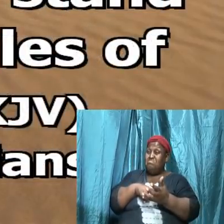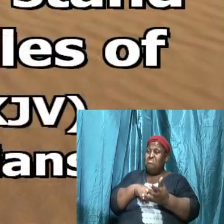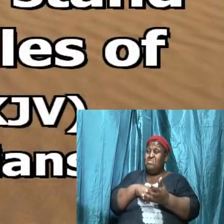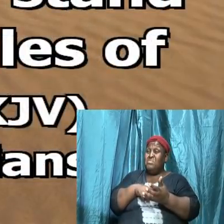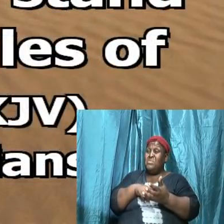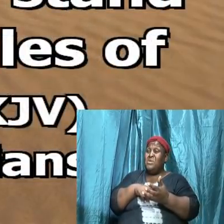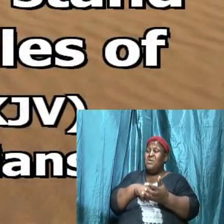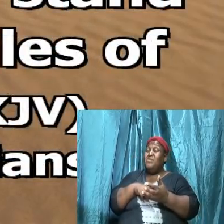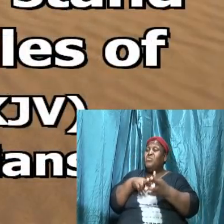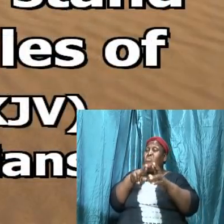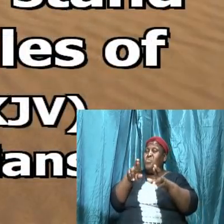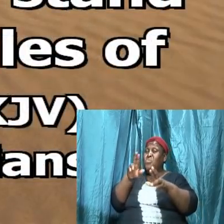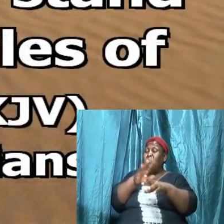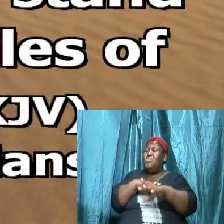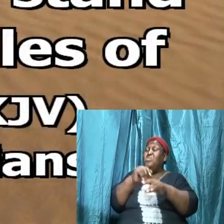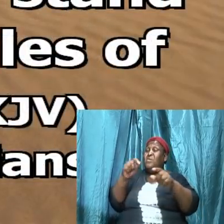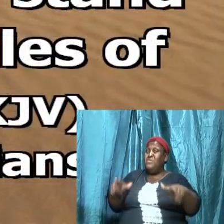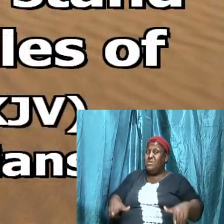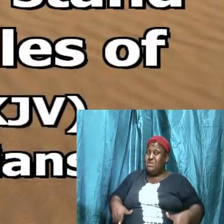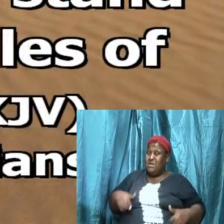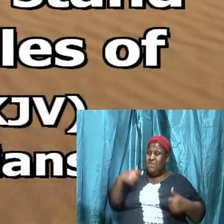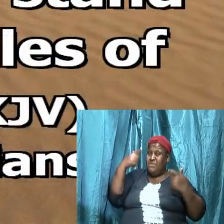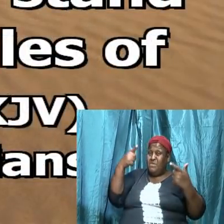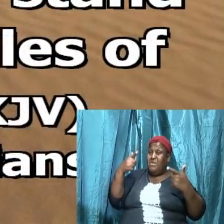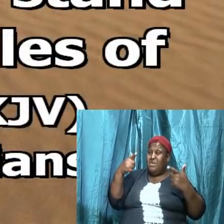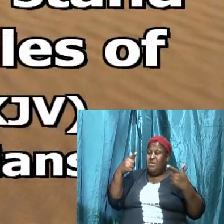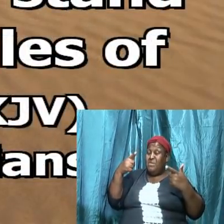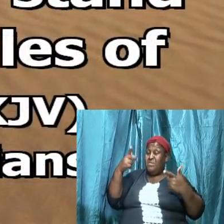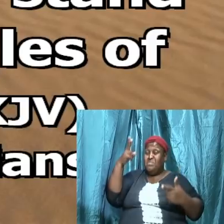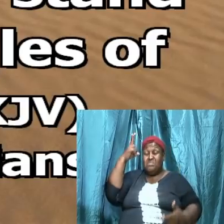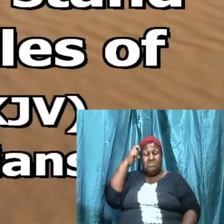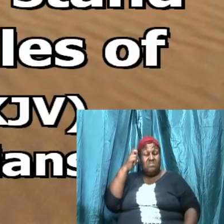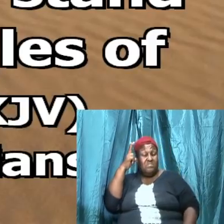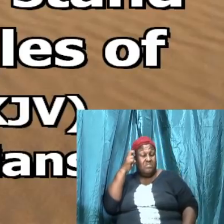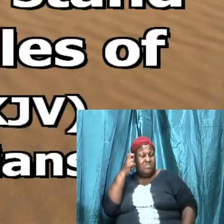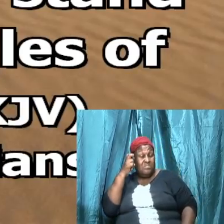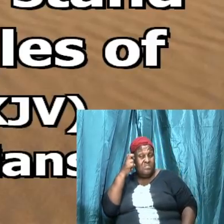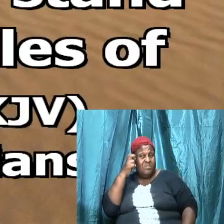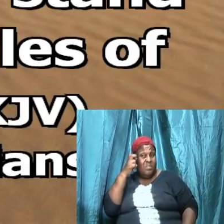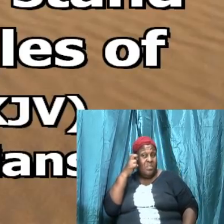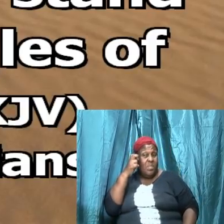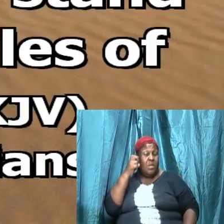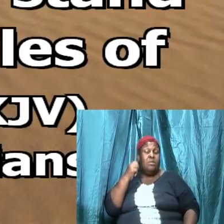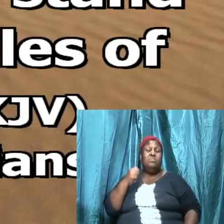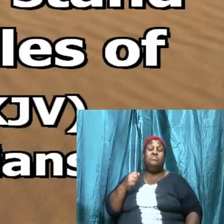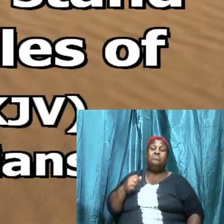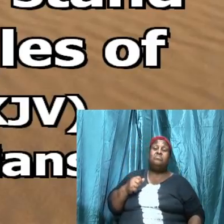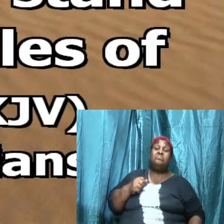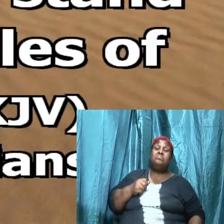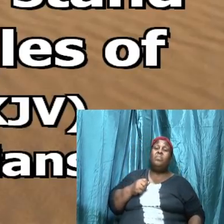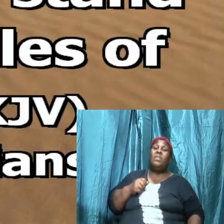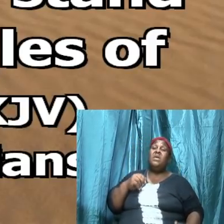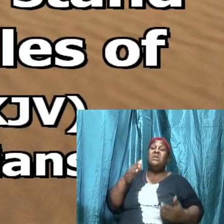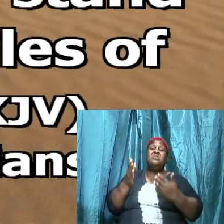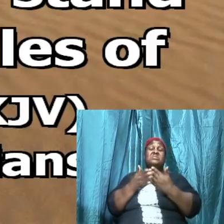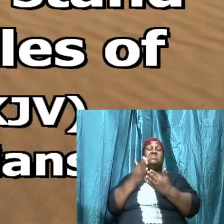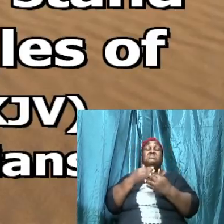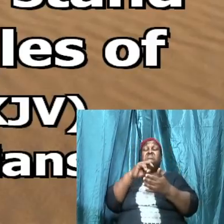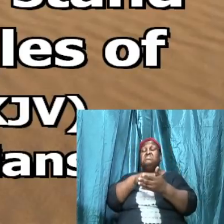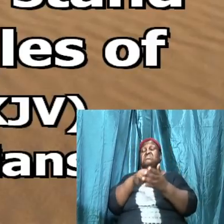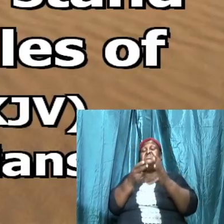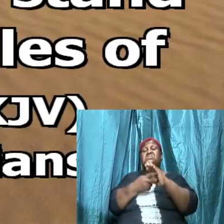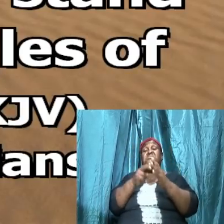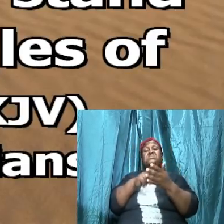yes and we say that word wiles is taken from the Greek word methodos and it simply means